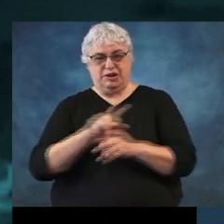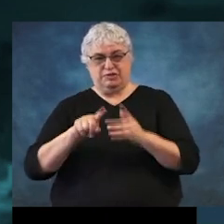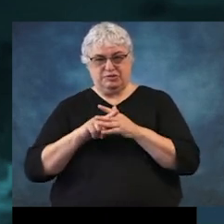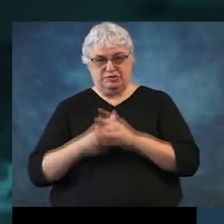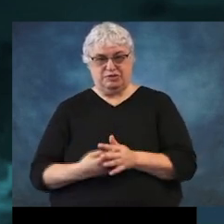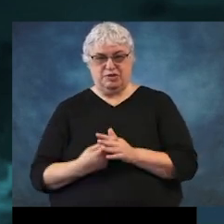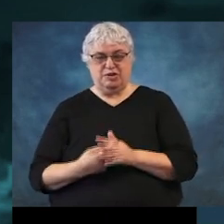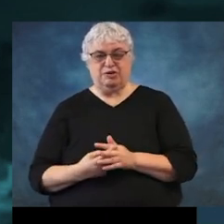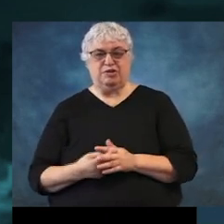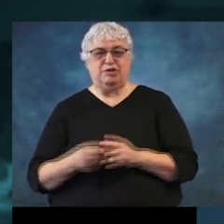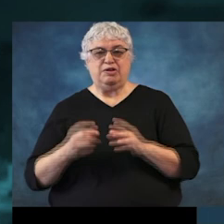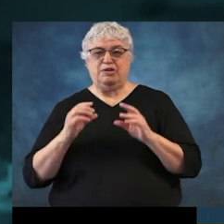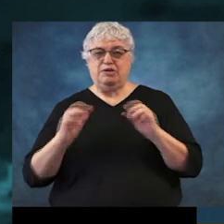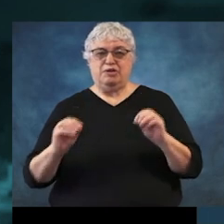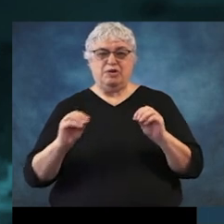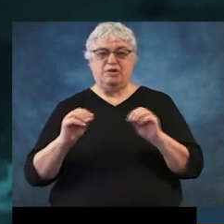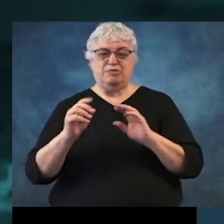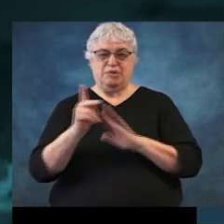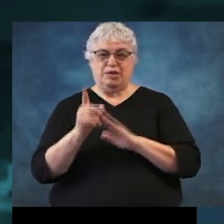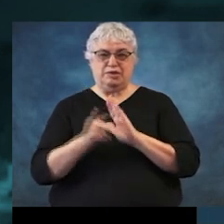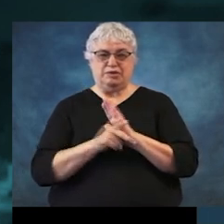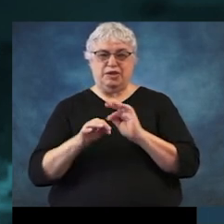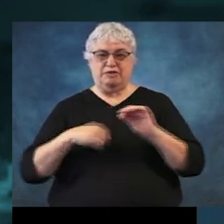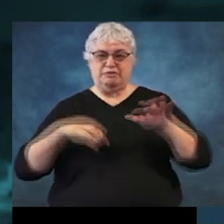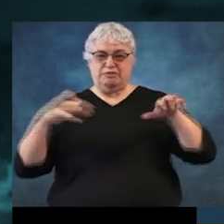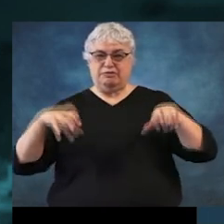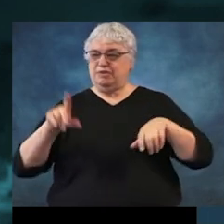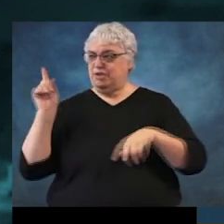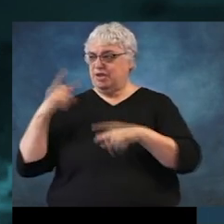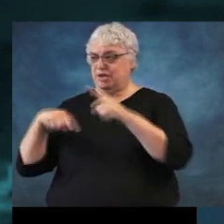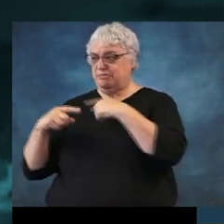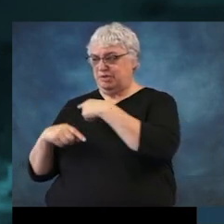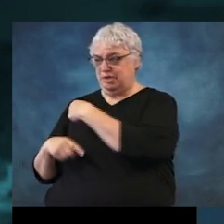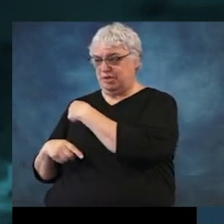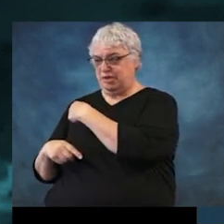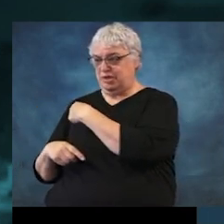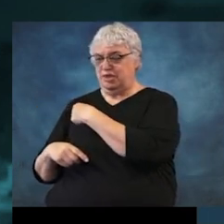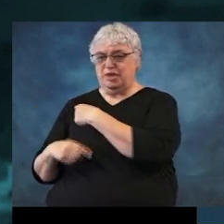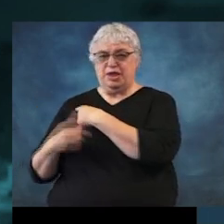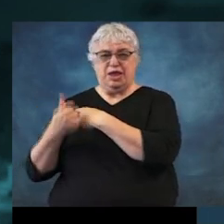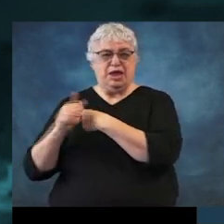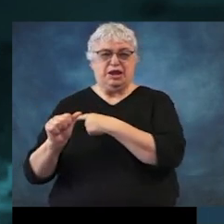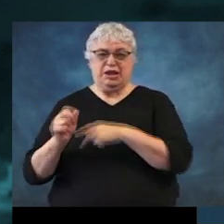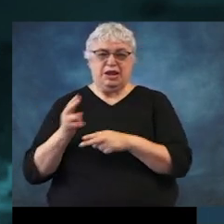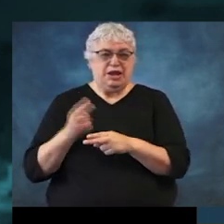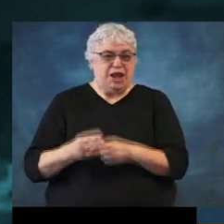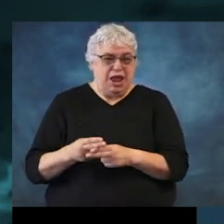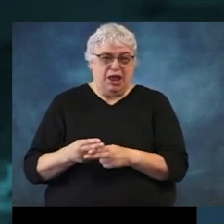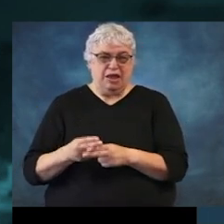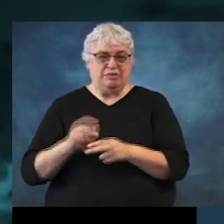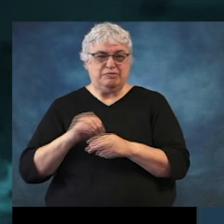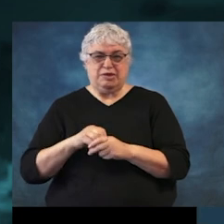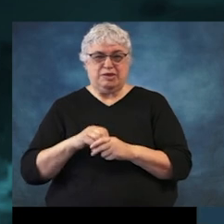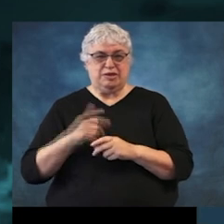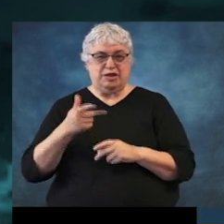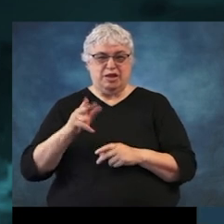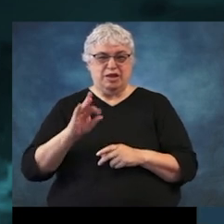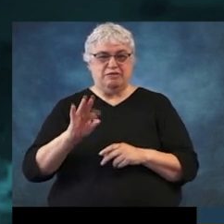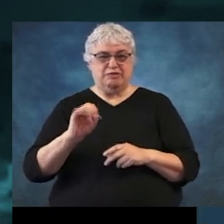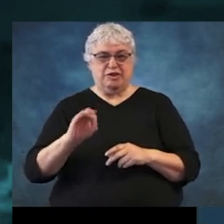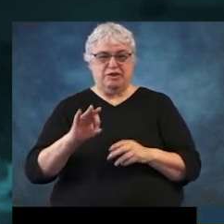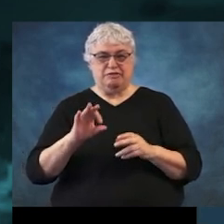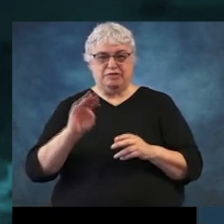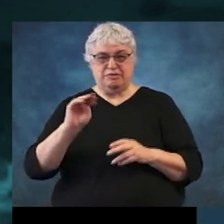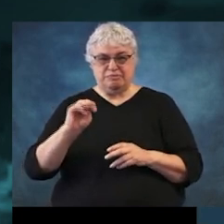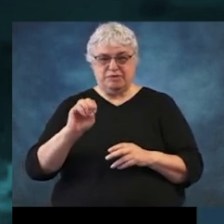into effect. No policies are issued when there's a storm in the Gulf of Mexico, a name storm in the Gulf of Mexico. And again,